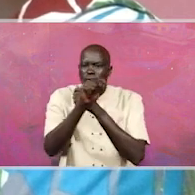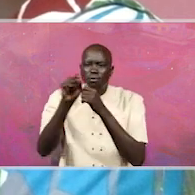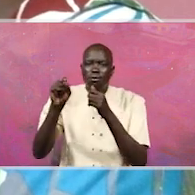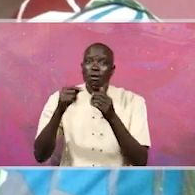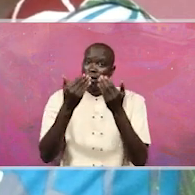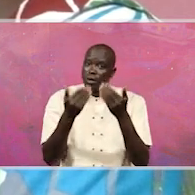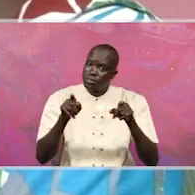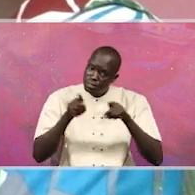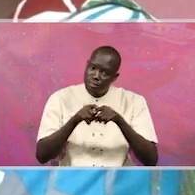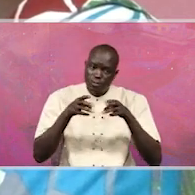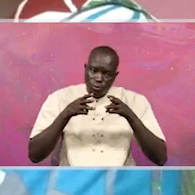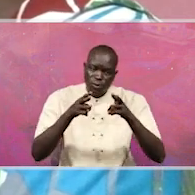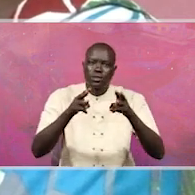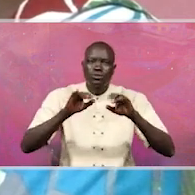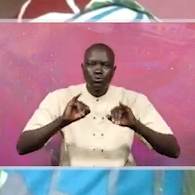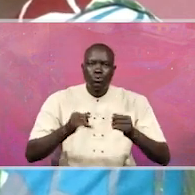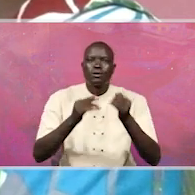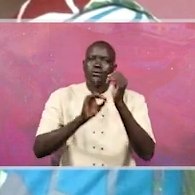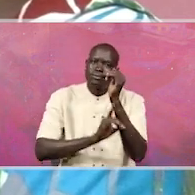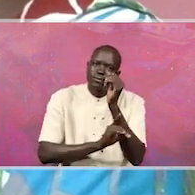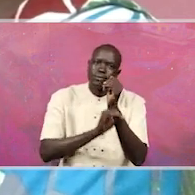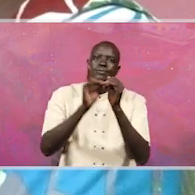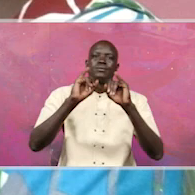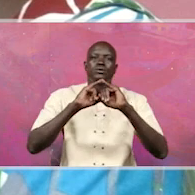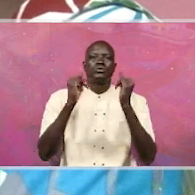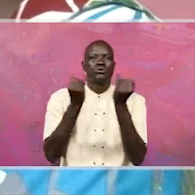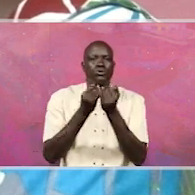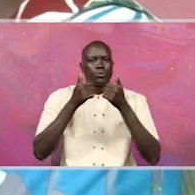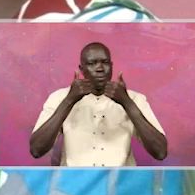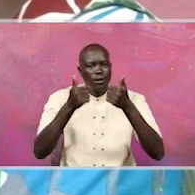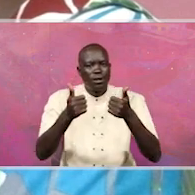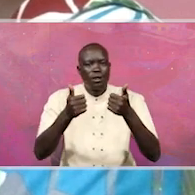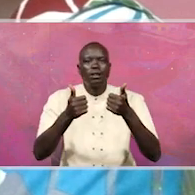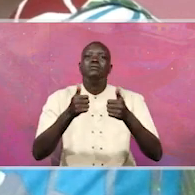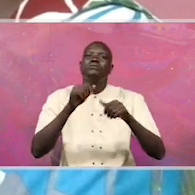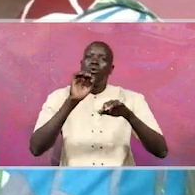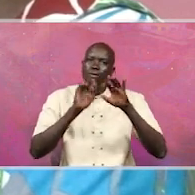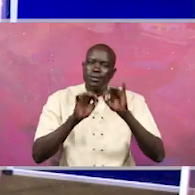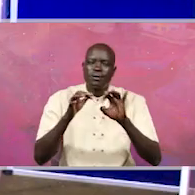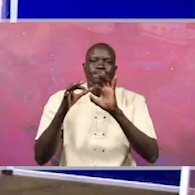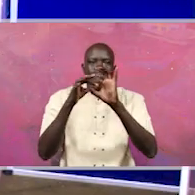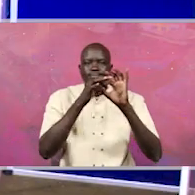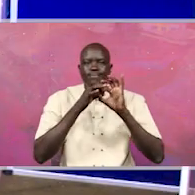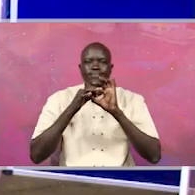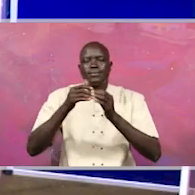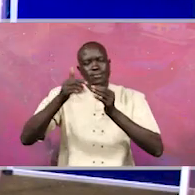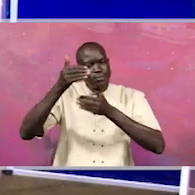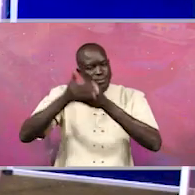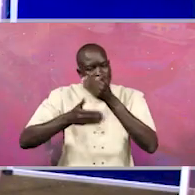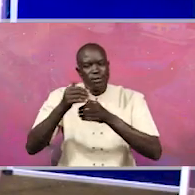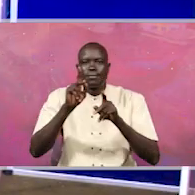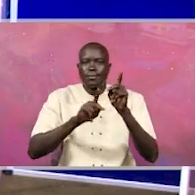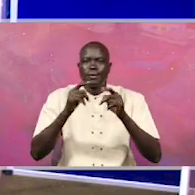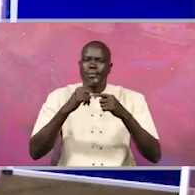in the same way to devolve these government institutions and offices nearer to the people, as near as possible. But my